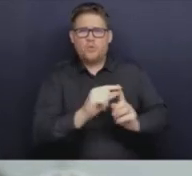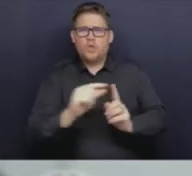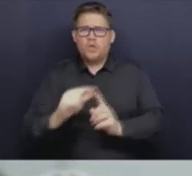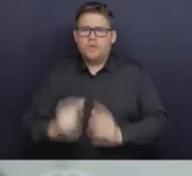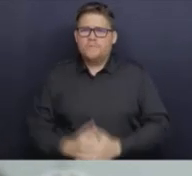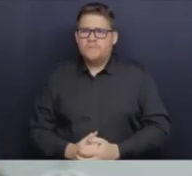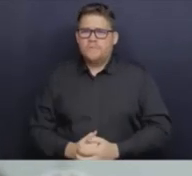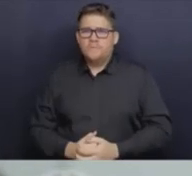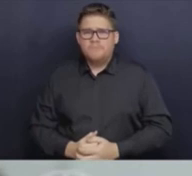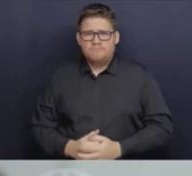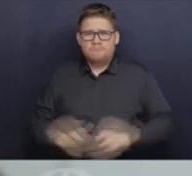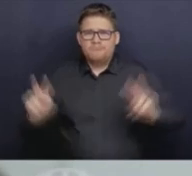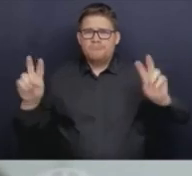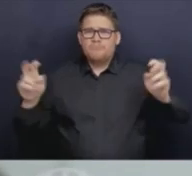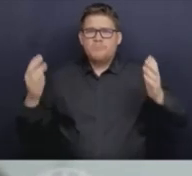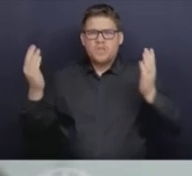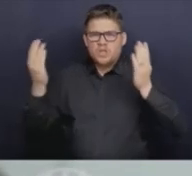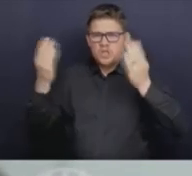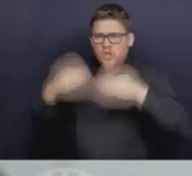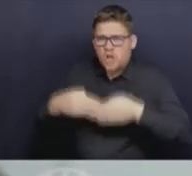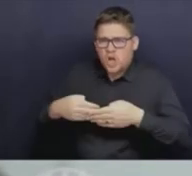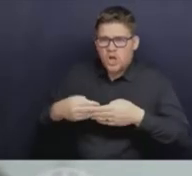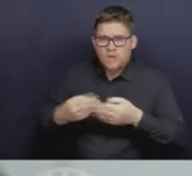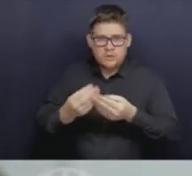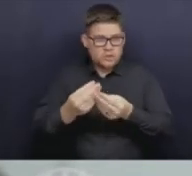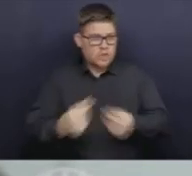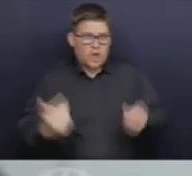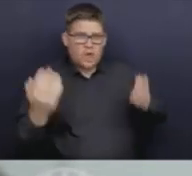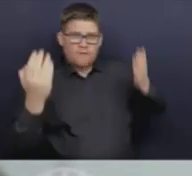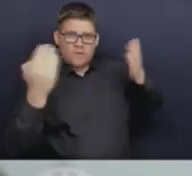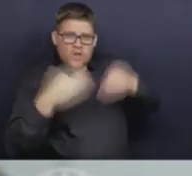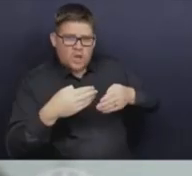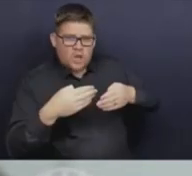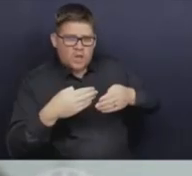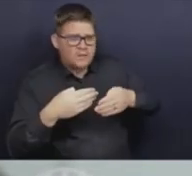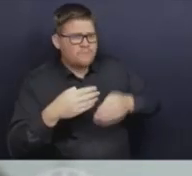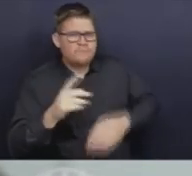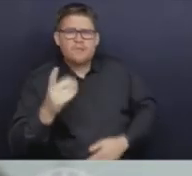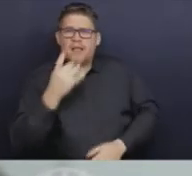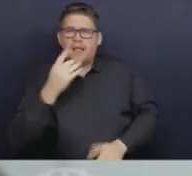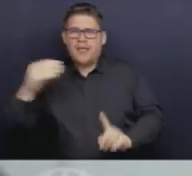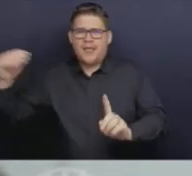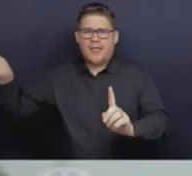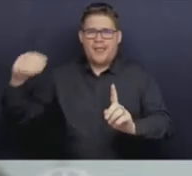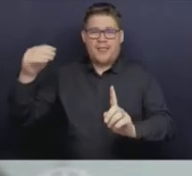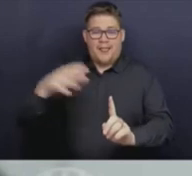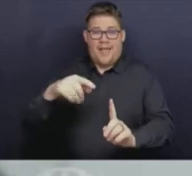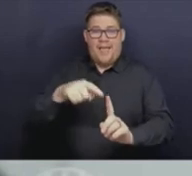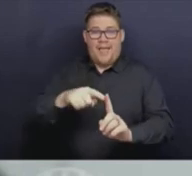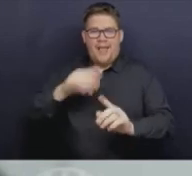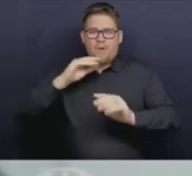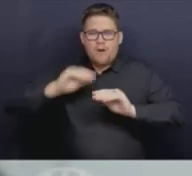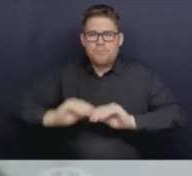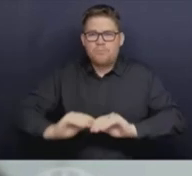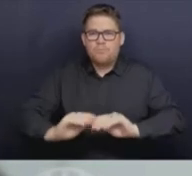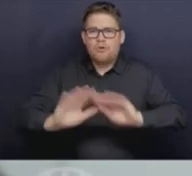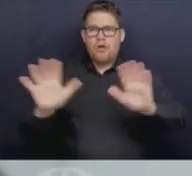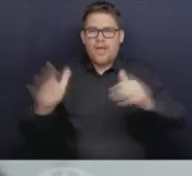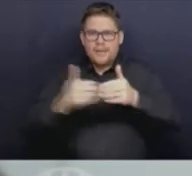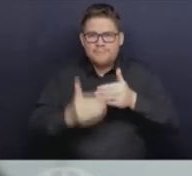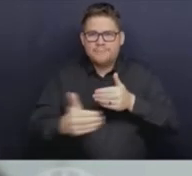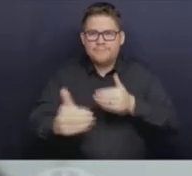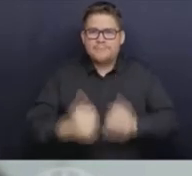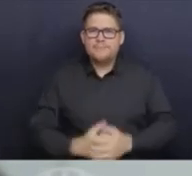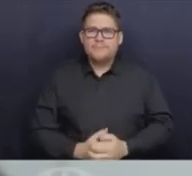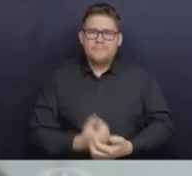out darkness, only light can do that. And hate cannot drive out hate, only love can do that. And I think about driving out